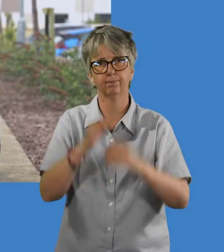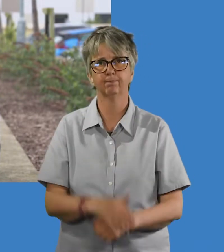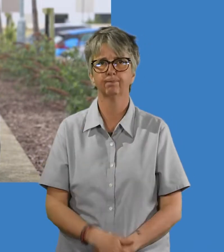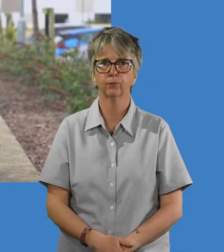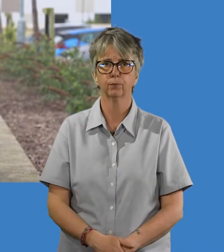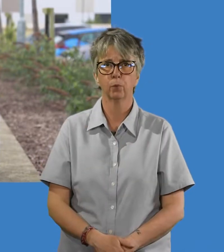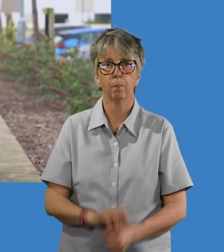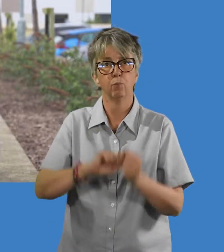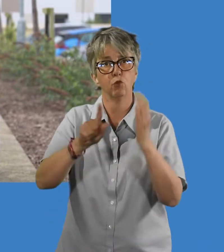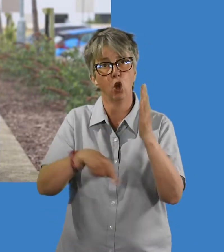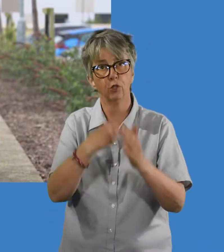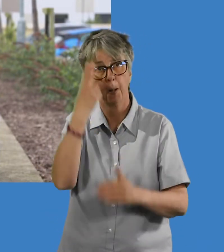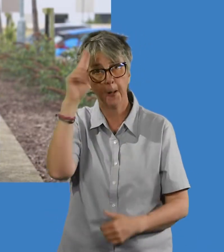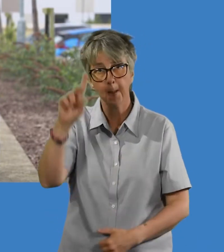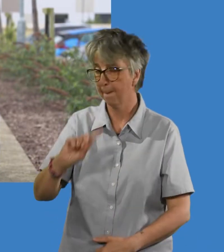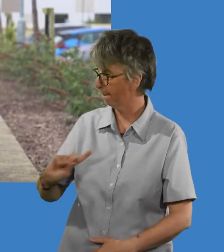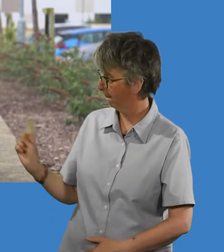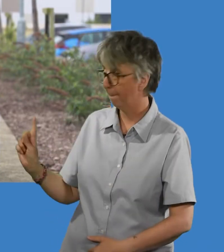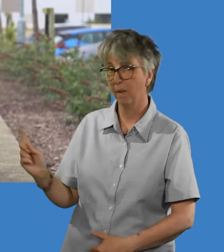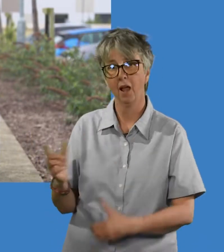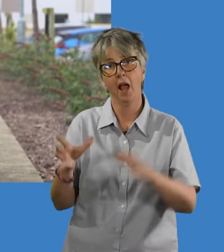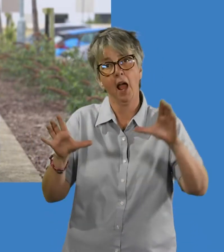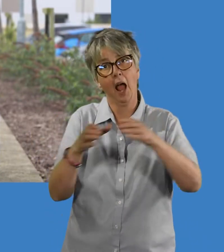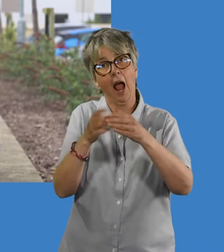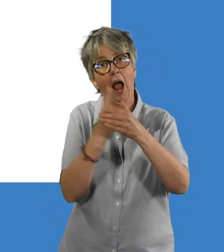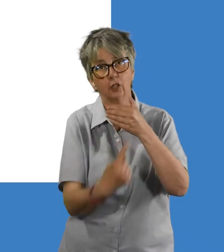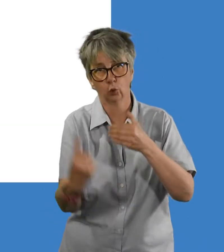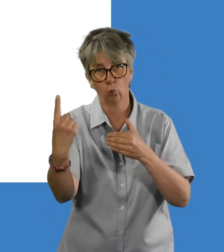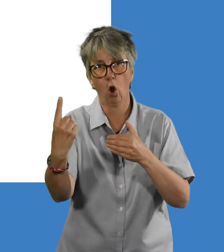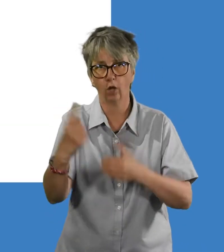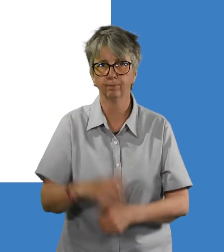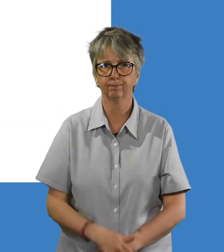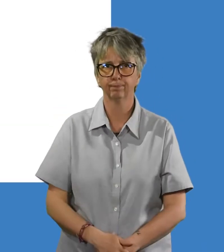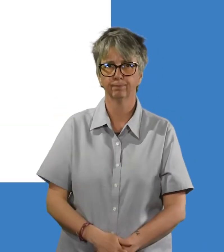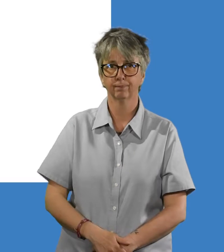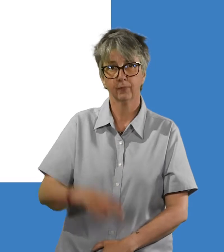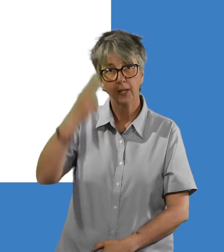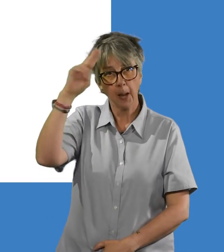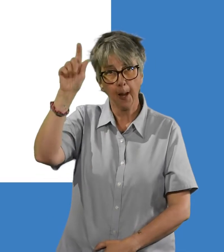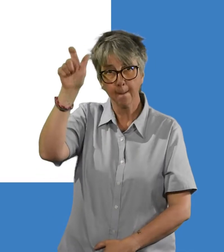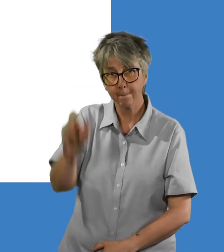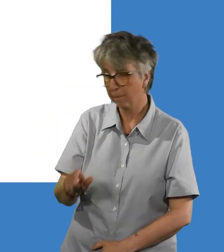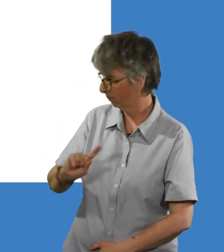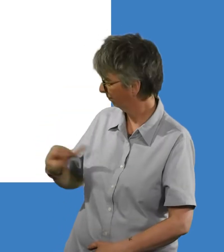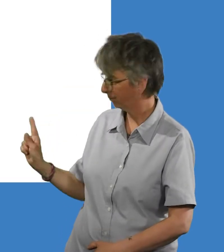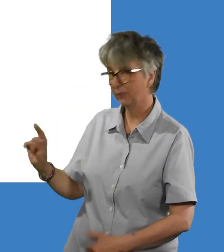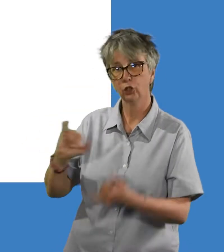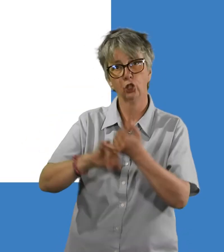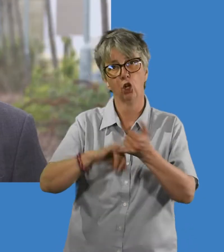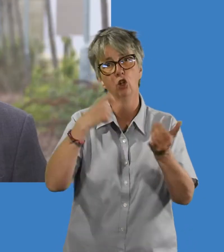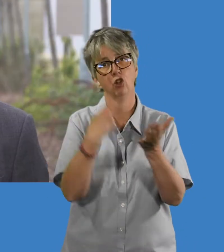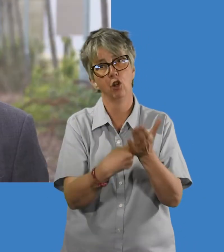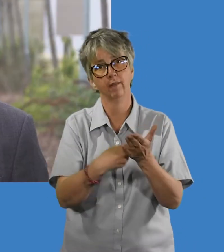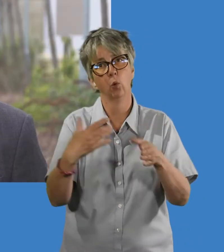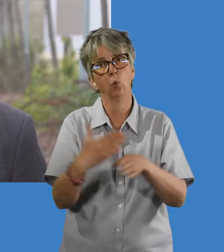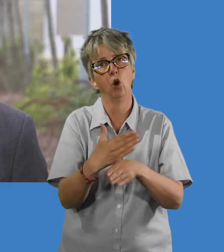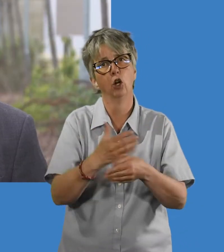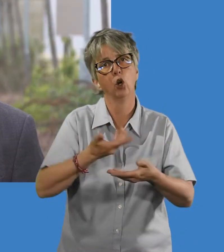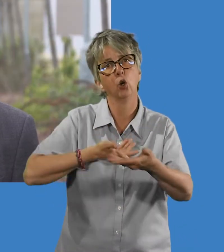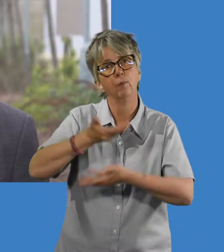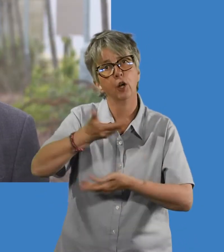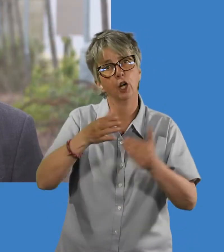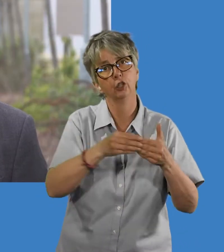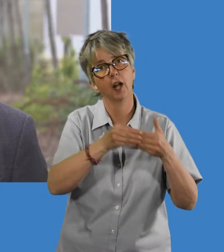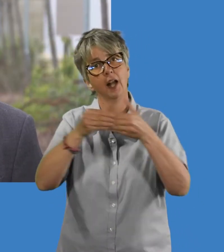working together with our partners that we can make real change. The name for this joint work is Act as One. Here's Communications